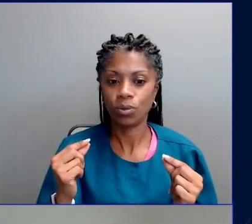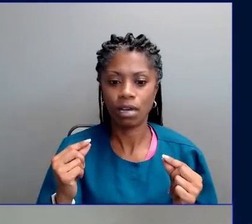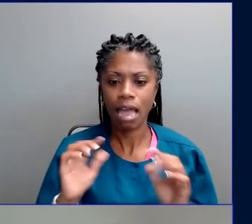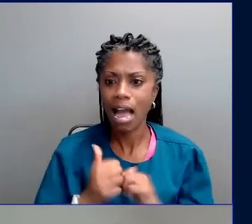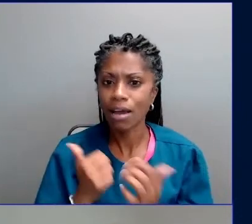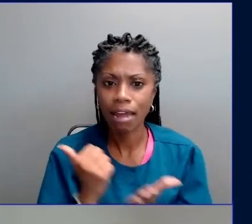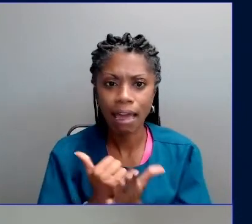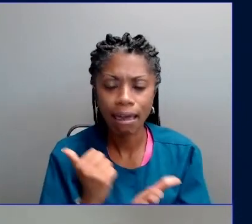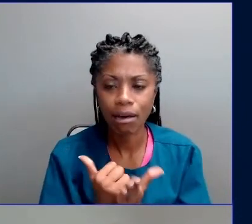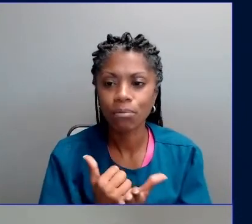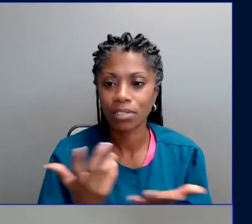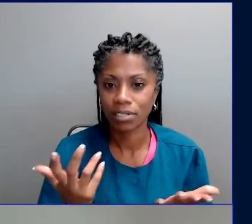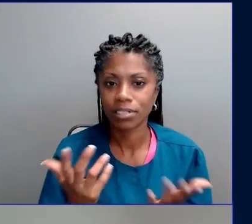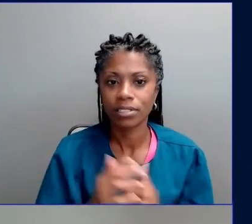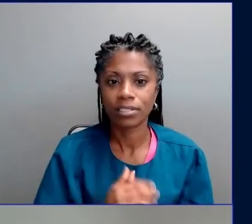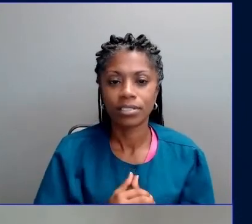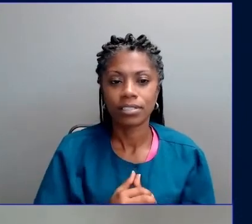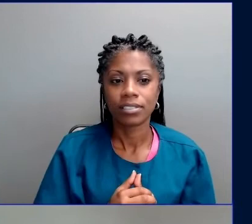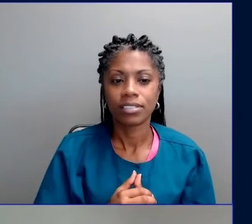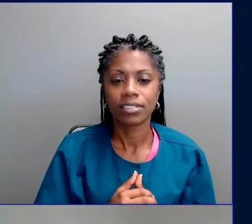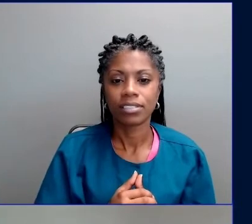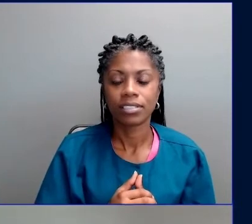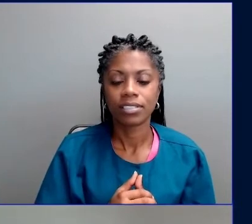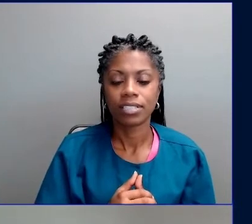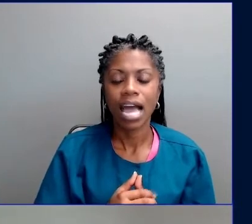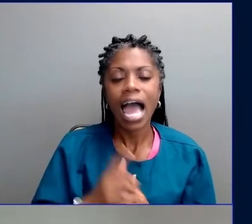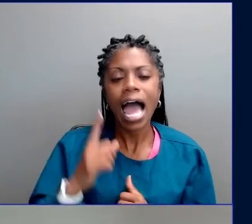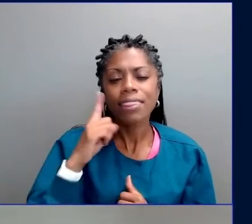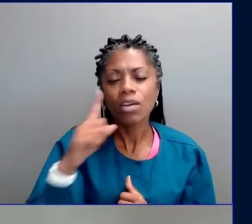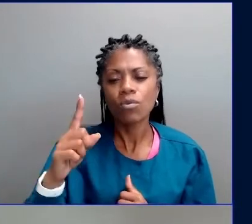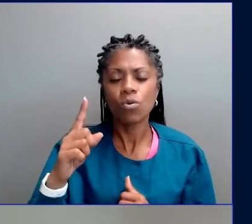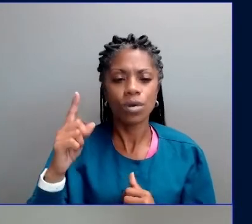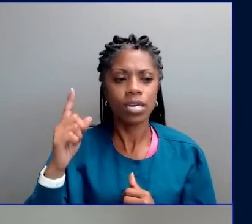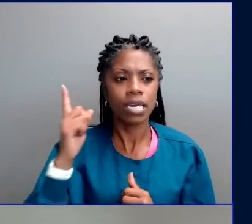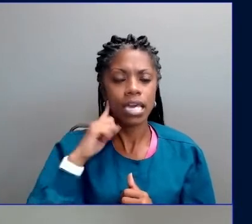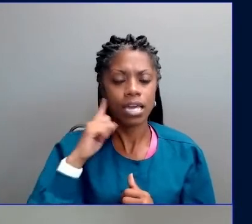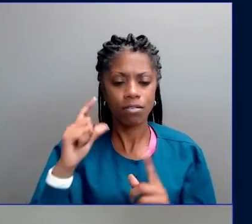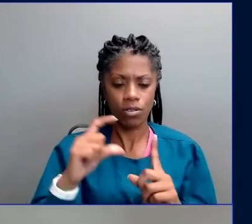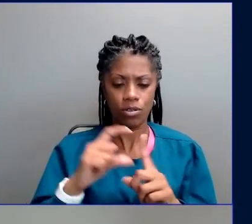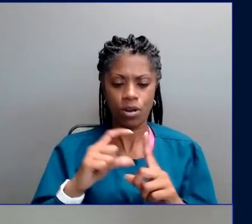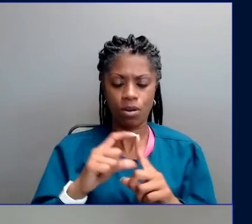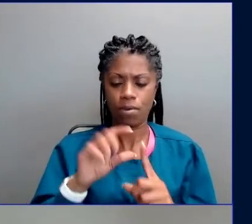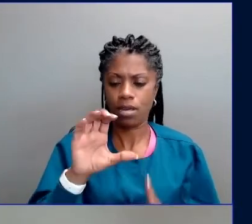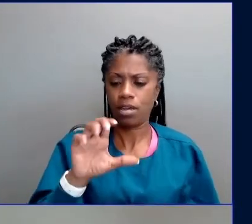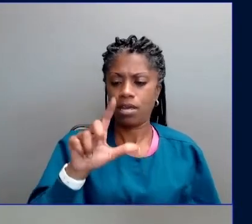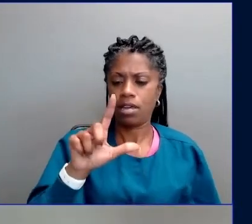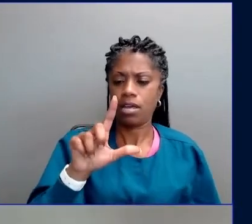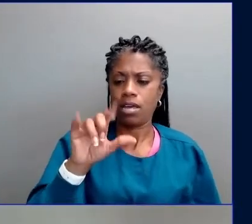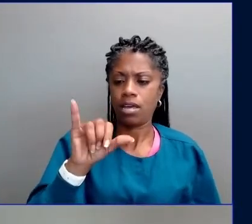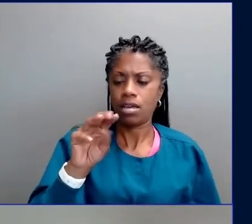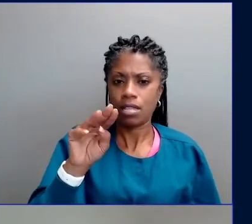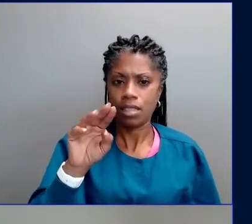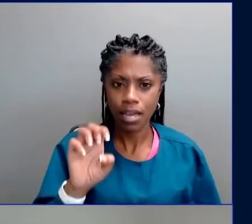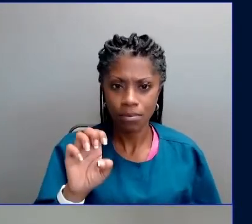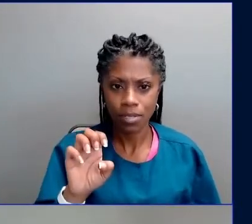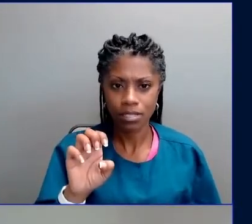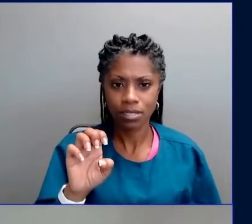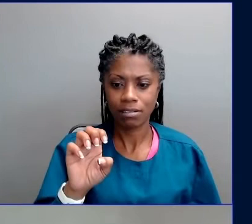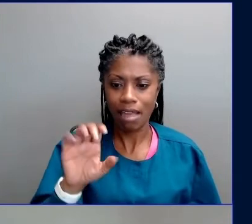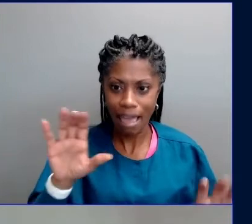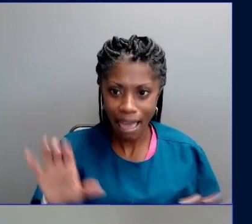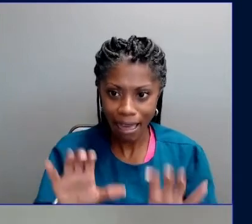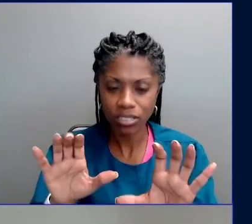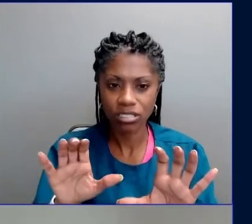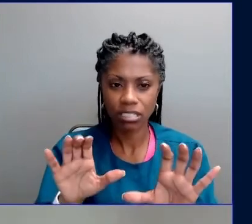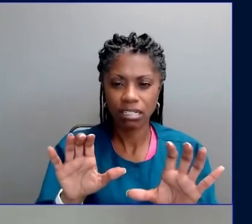We often picture climate action as a giant boulder sitting at the bottom of an impossibly steep cliff with only a few hands trying to push it